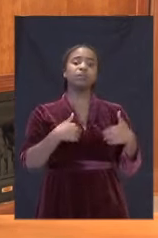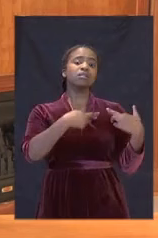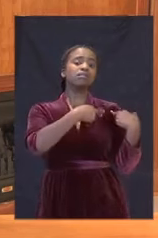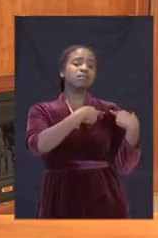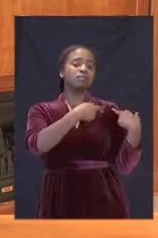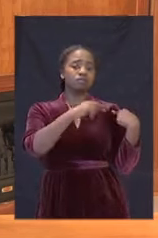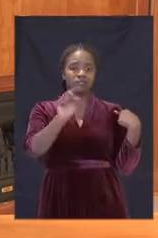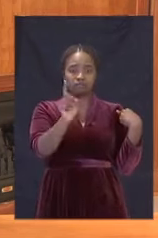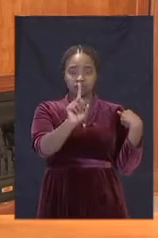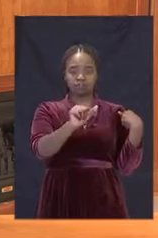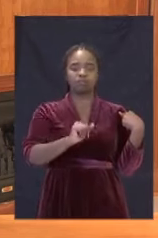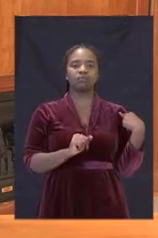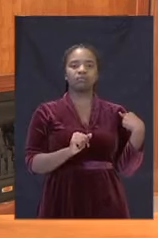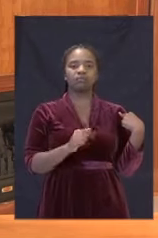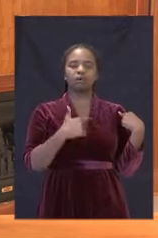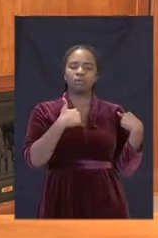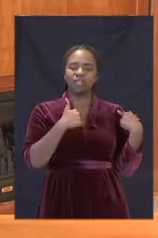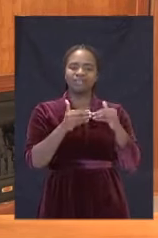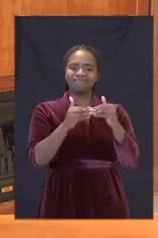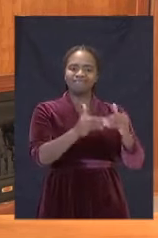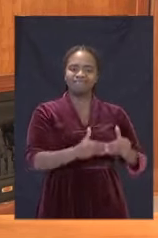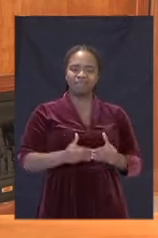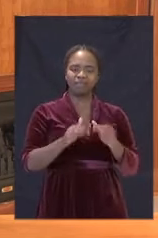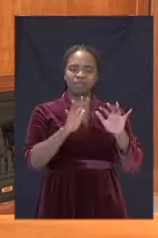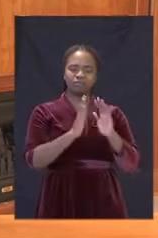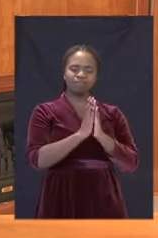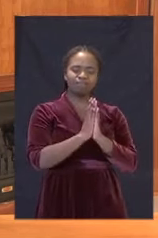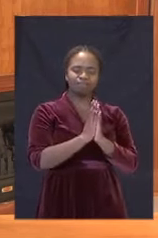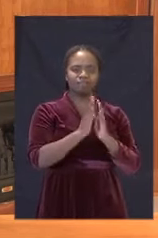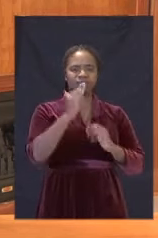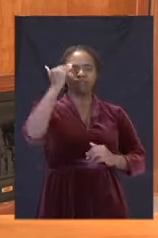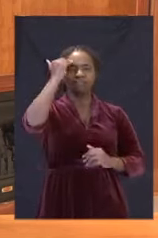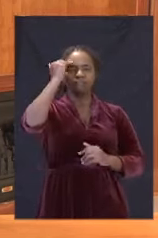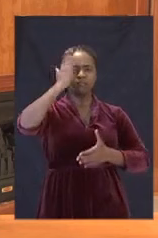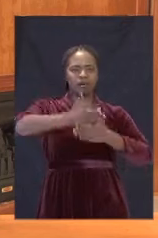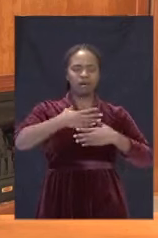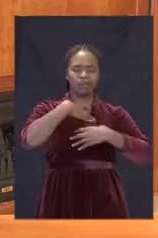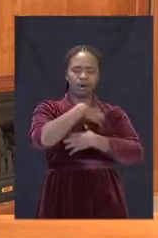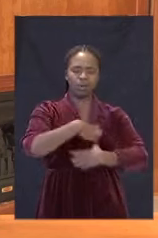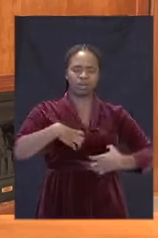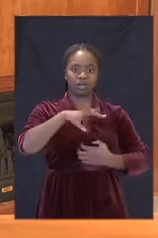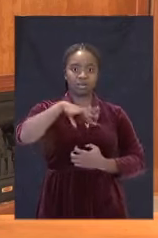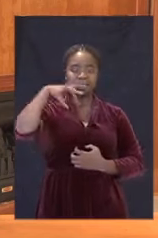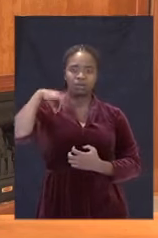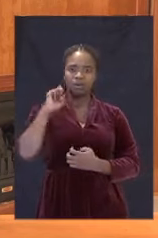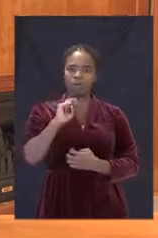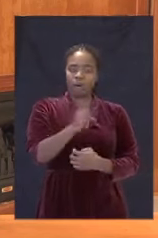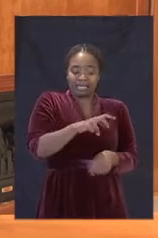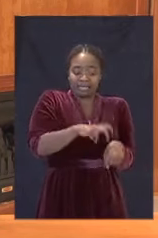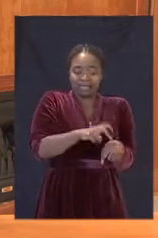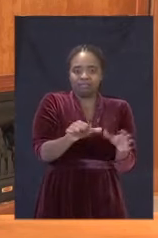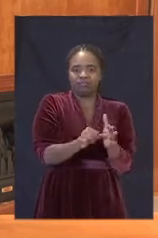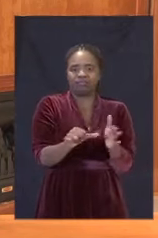to also take care of the spiritual, psychological and emotional well-being of all South Africans.